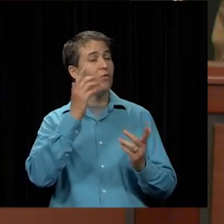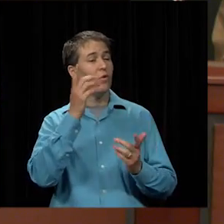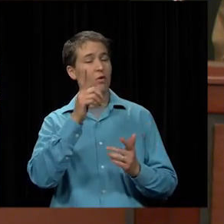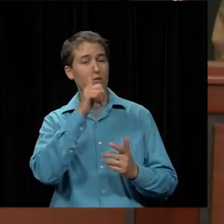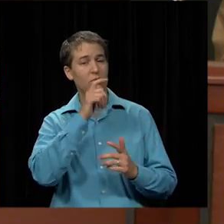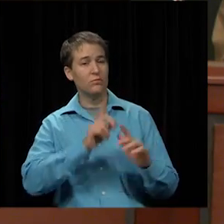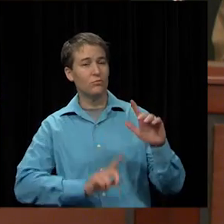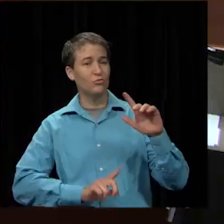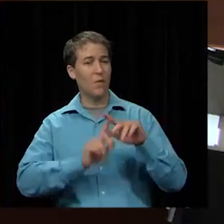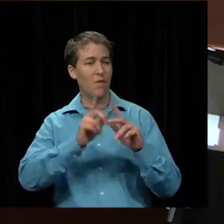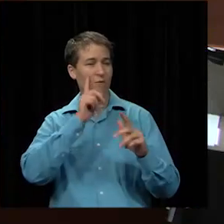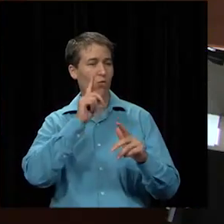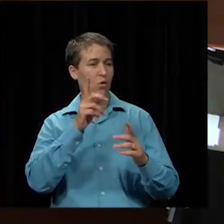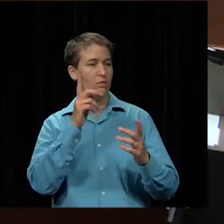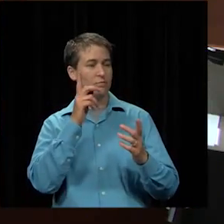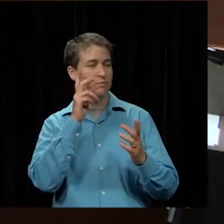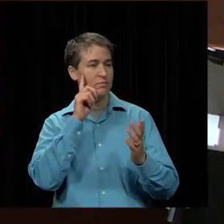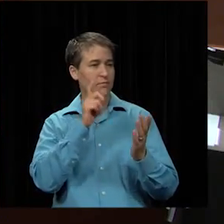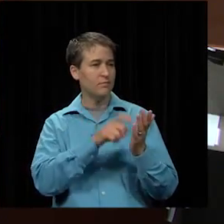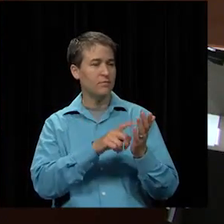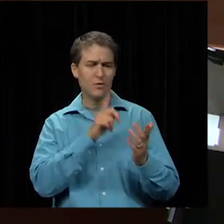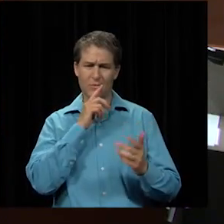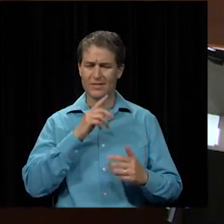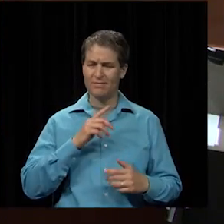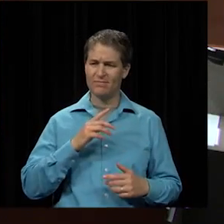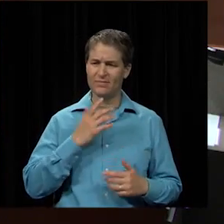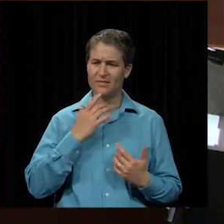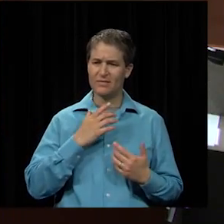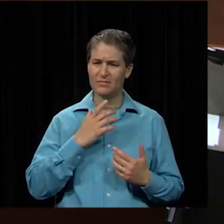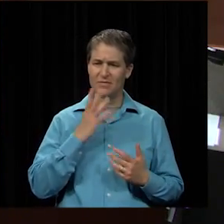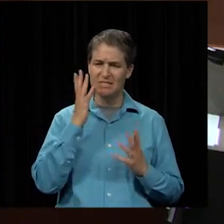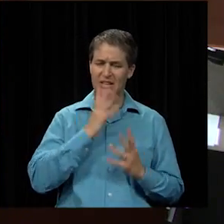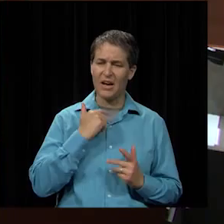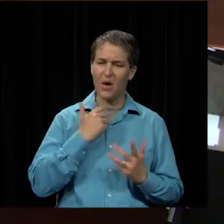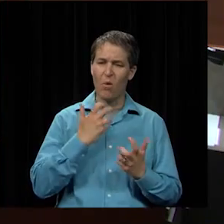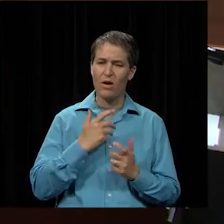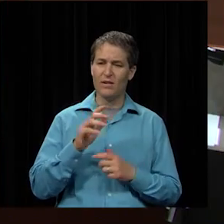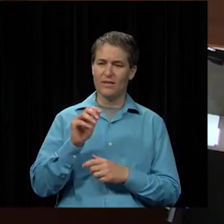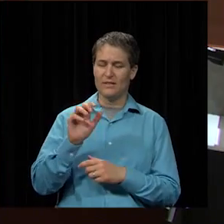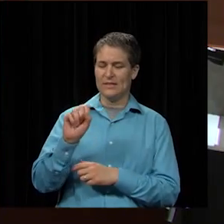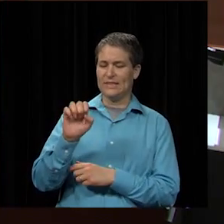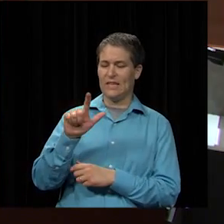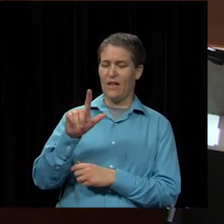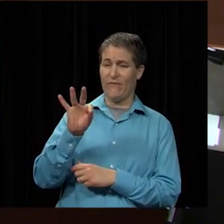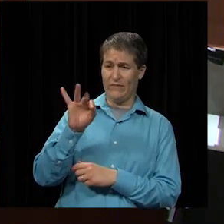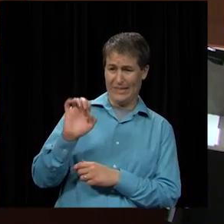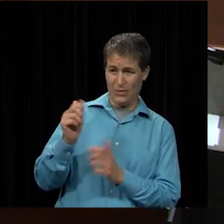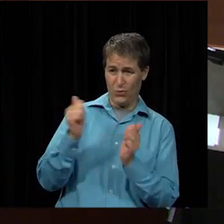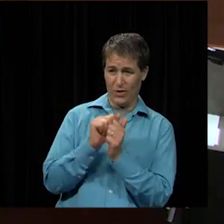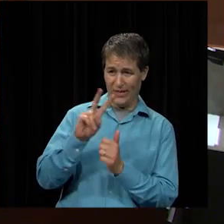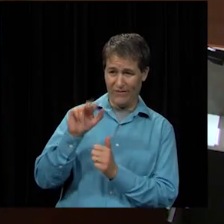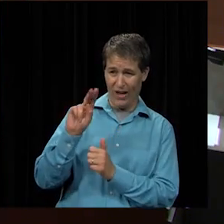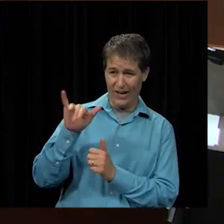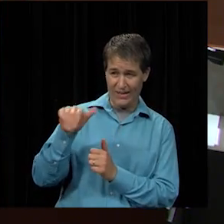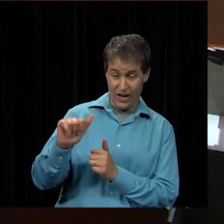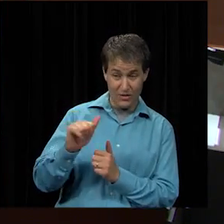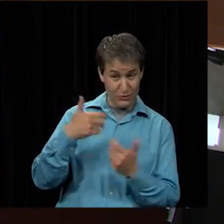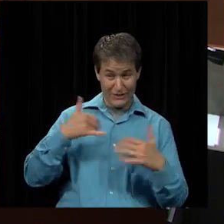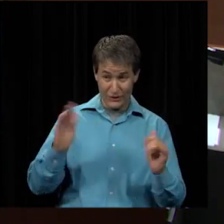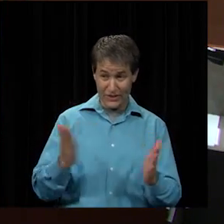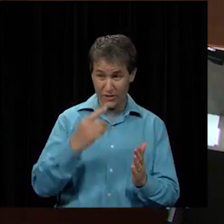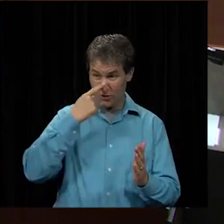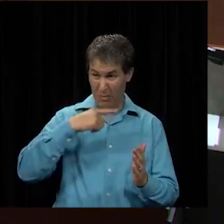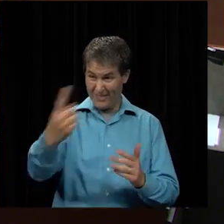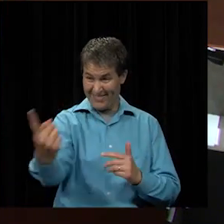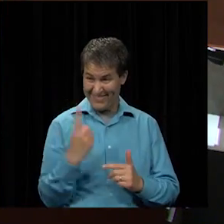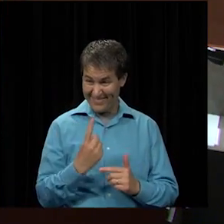recognitions. I'm really bummed. I wanted a selfie with Vanya. So, Vanya, are you still here? Could you come here a sec?